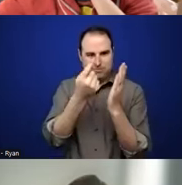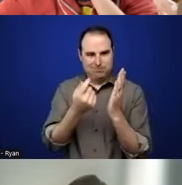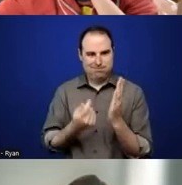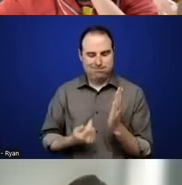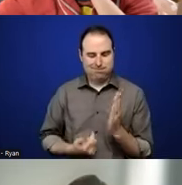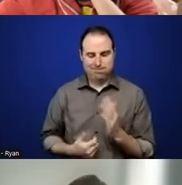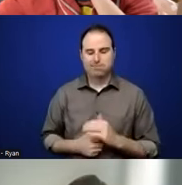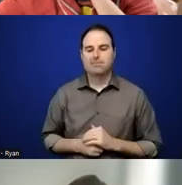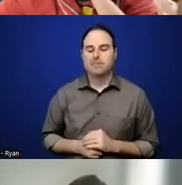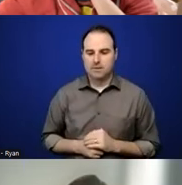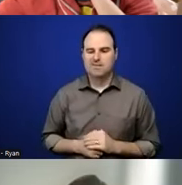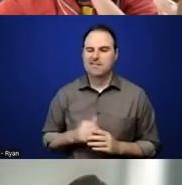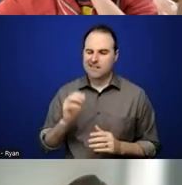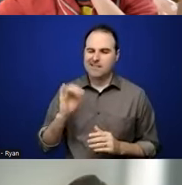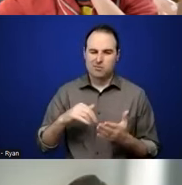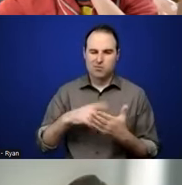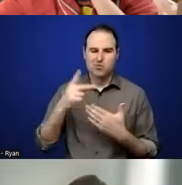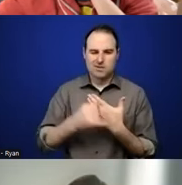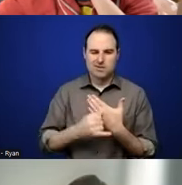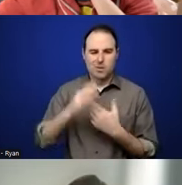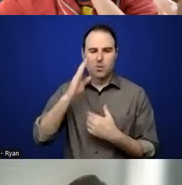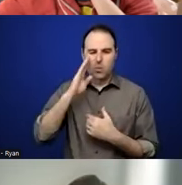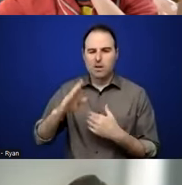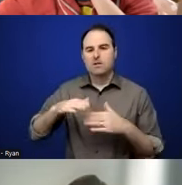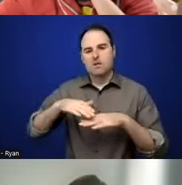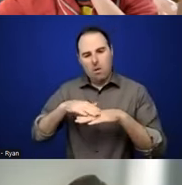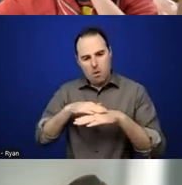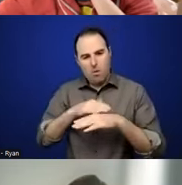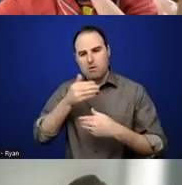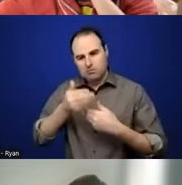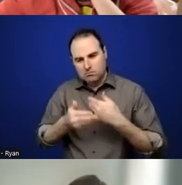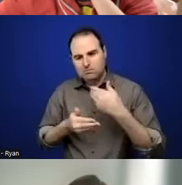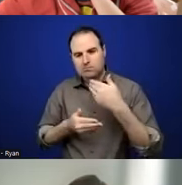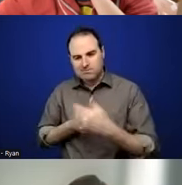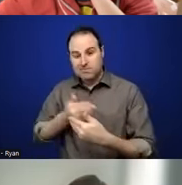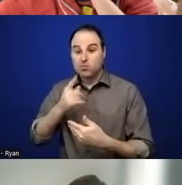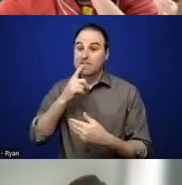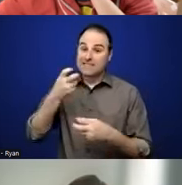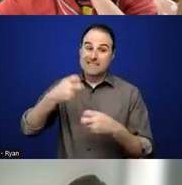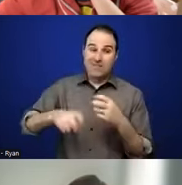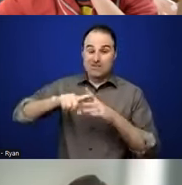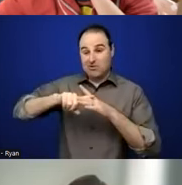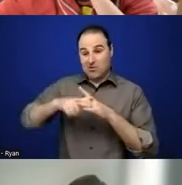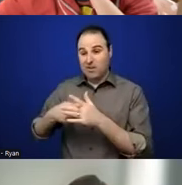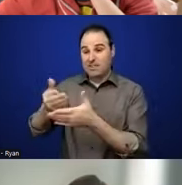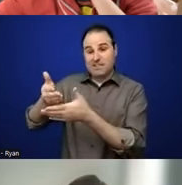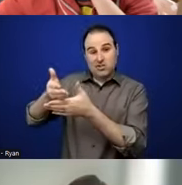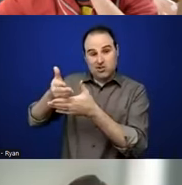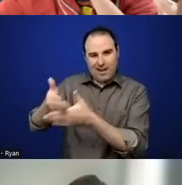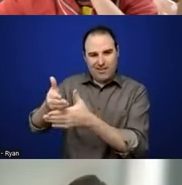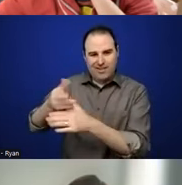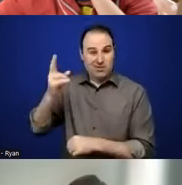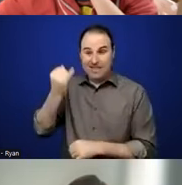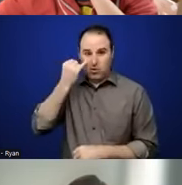project that's going to be slow going because I think it's hard to begin to share histories when nobody's ever asked you before. And you've actually